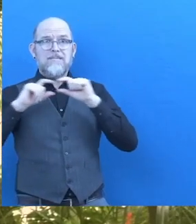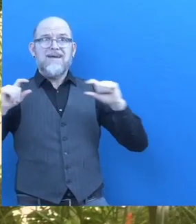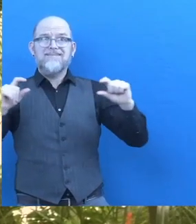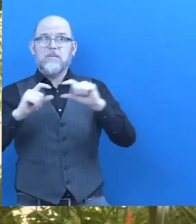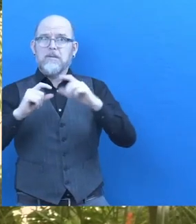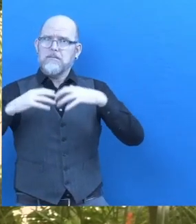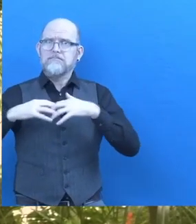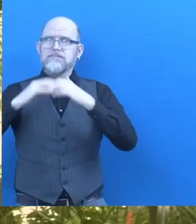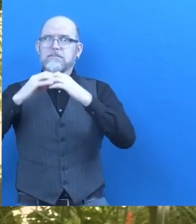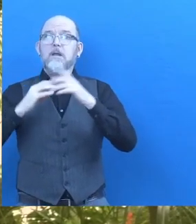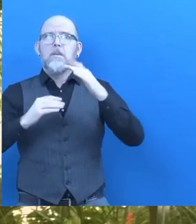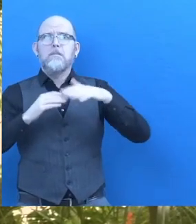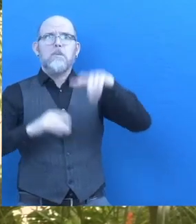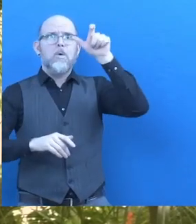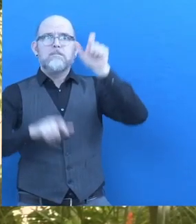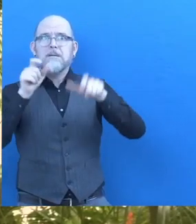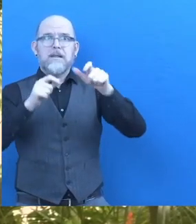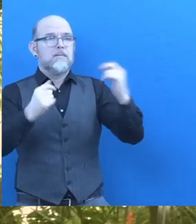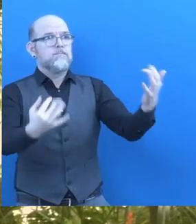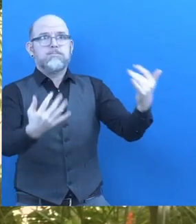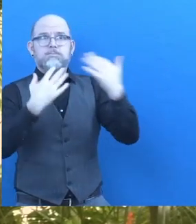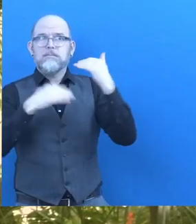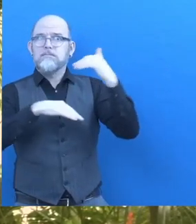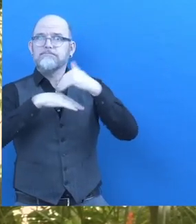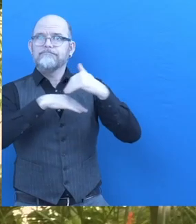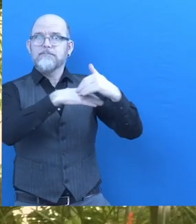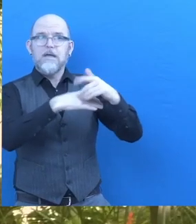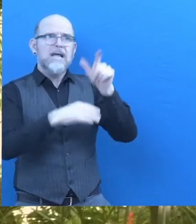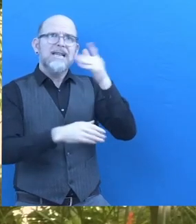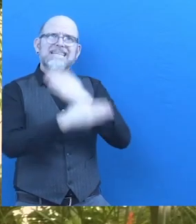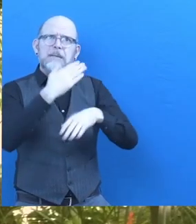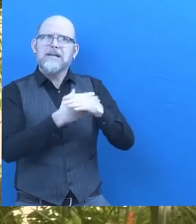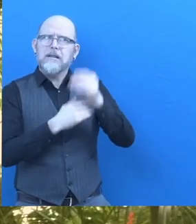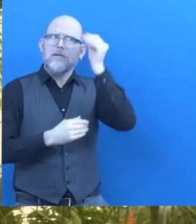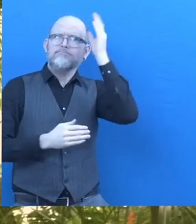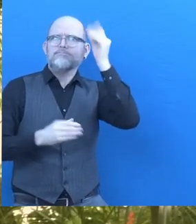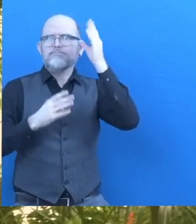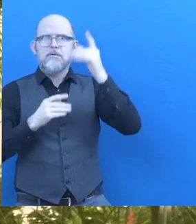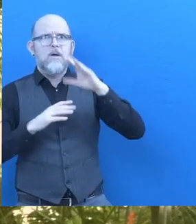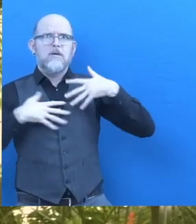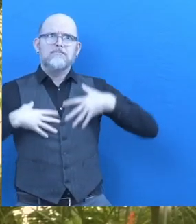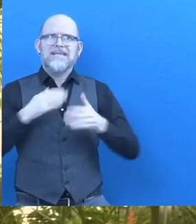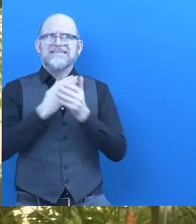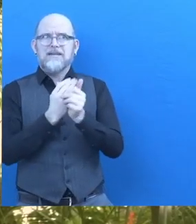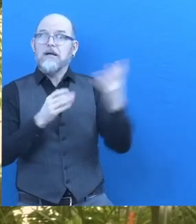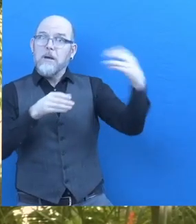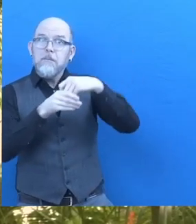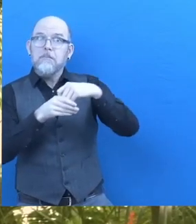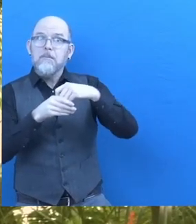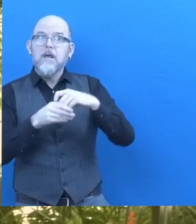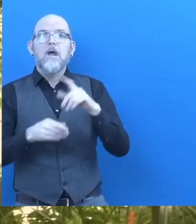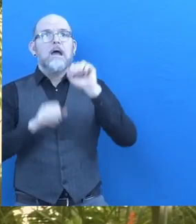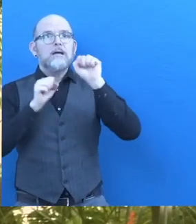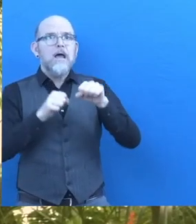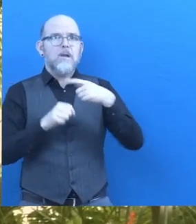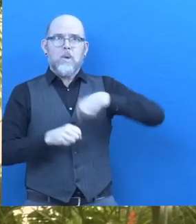a flow of talented applicants with disabilities. At the same time, we trained recruiters on how to evaluate applicants with